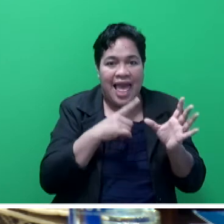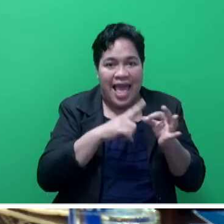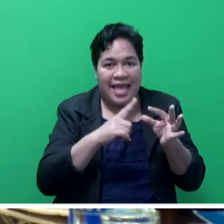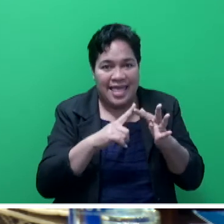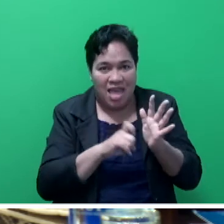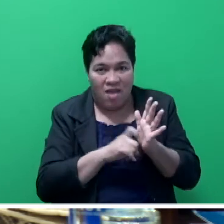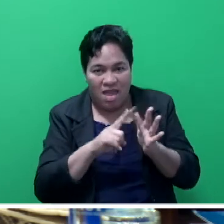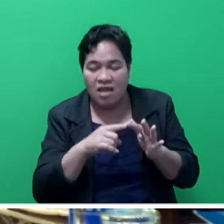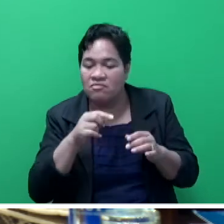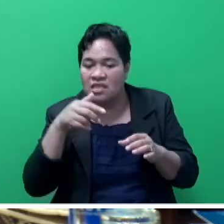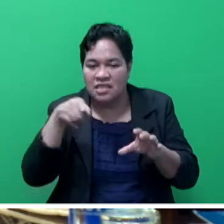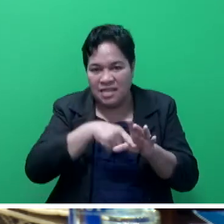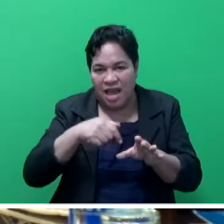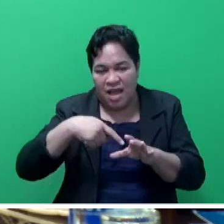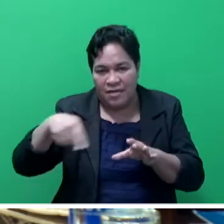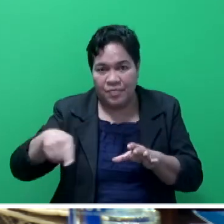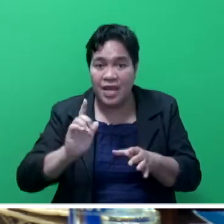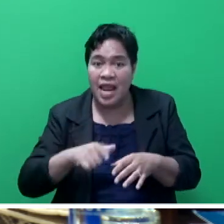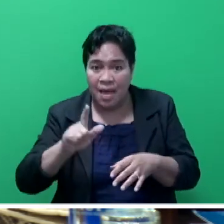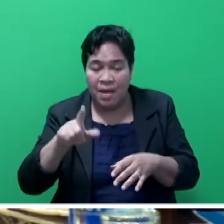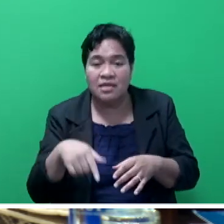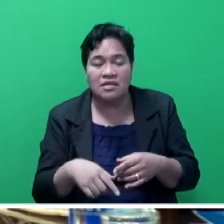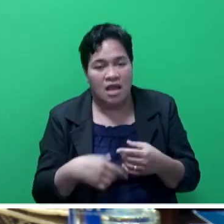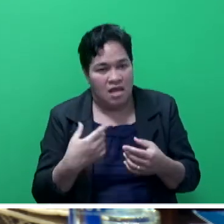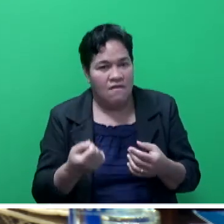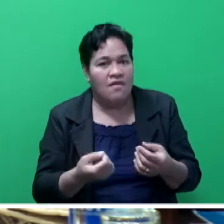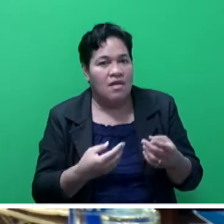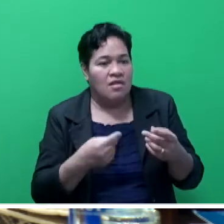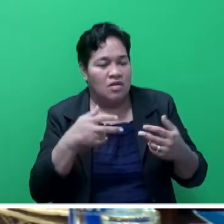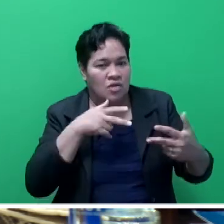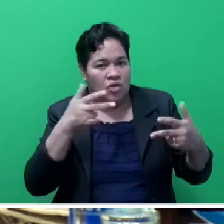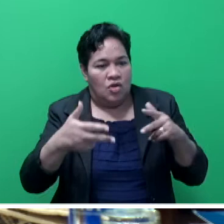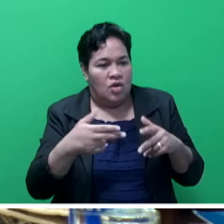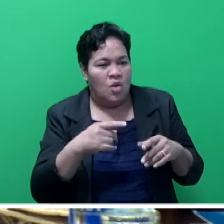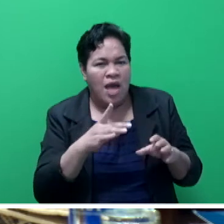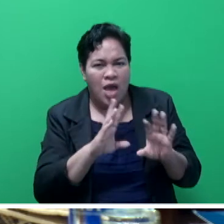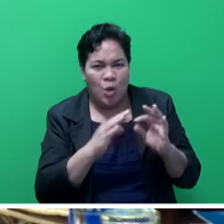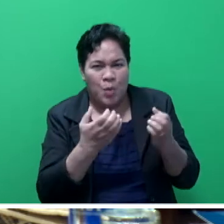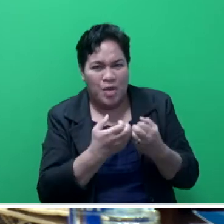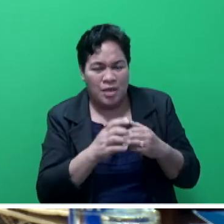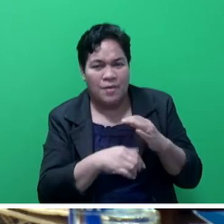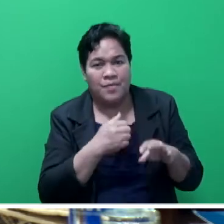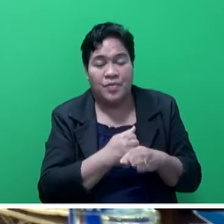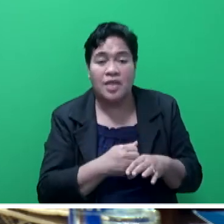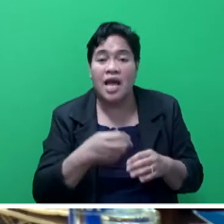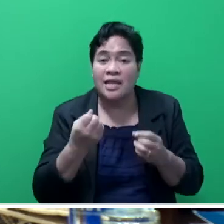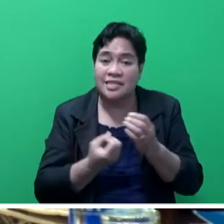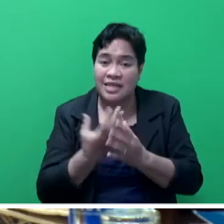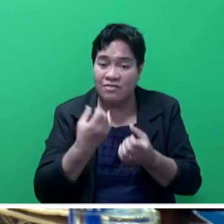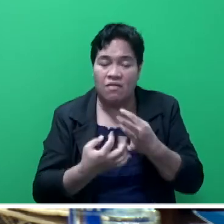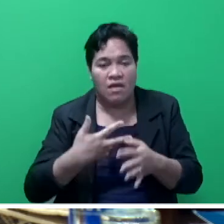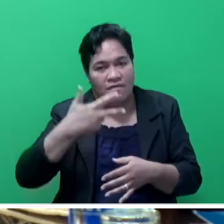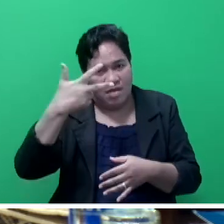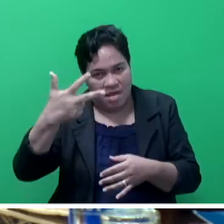Lombasa has 16 cameras which were installed by Duowata Northern Crime Free Committee. And Sabu Sabu Town Council has eight